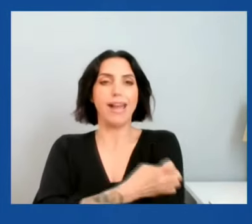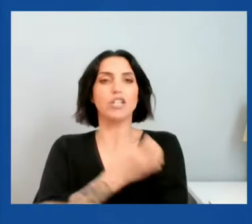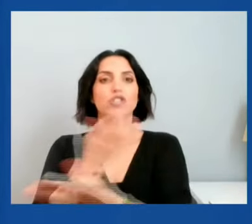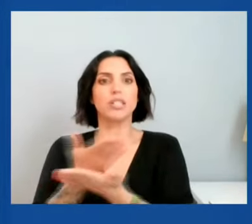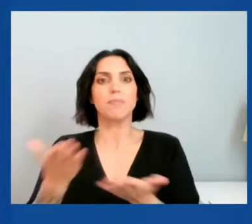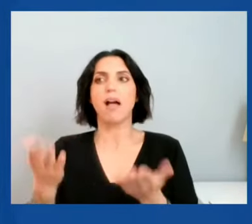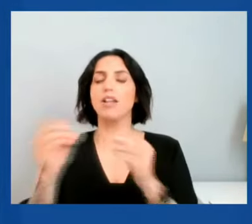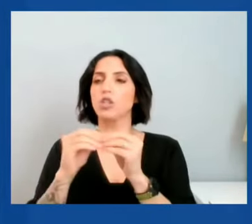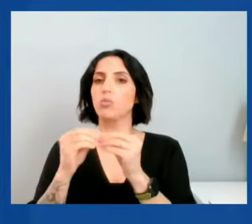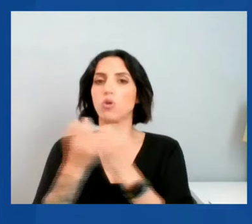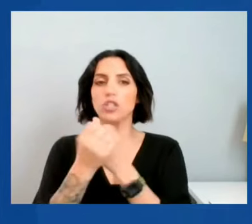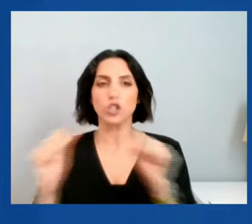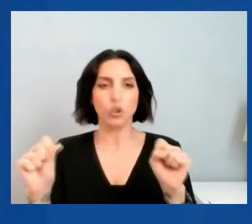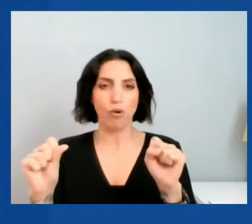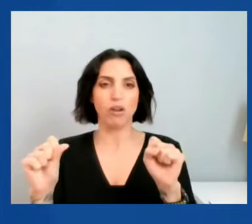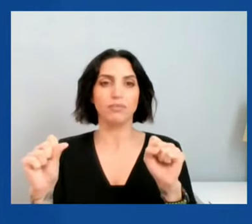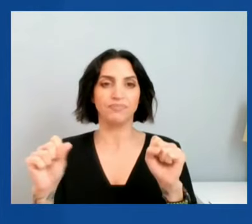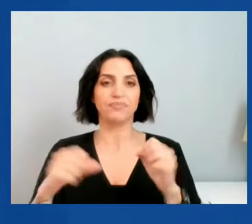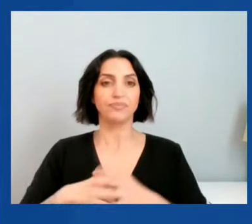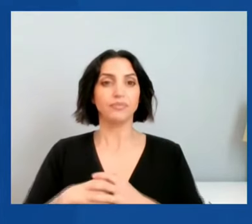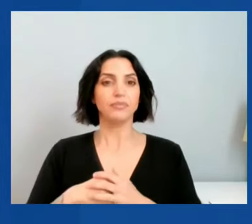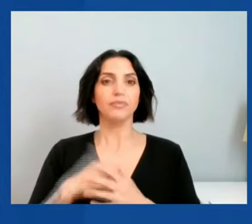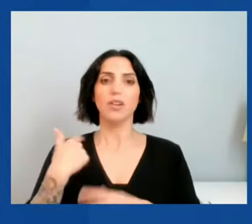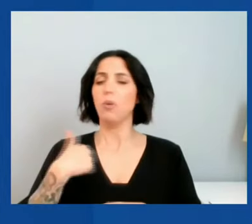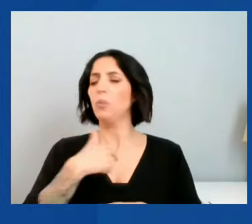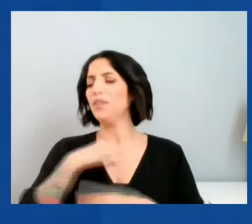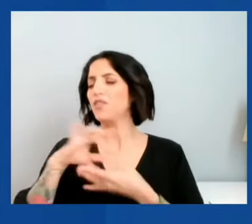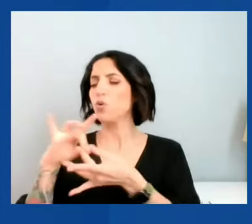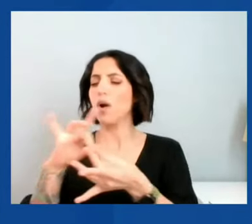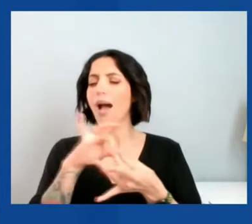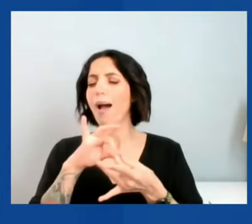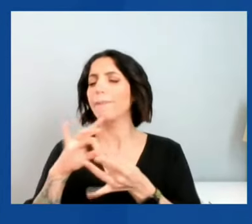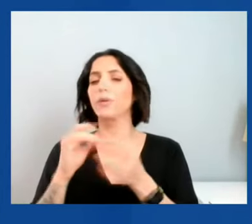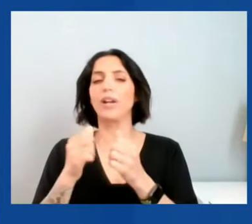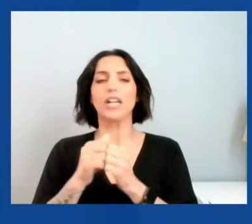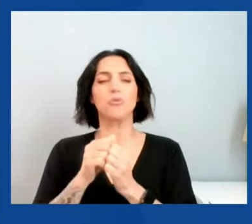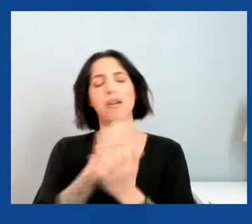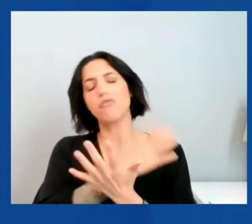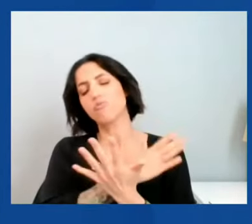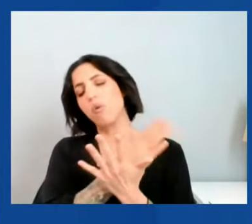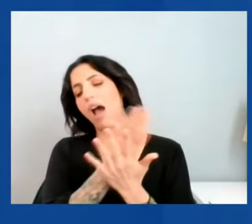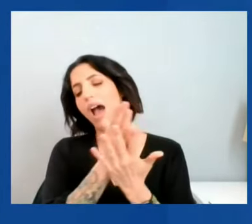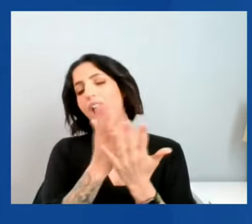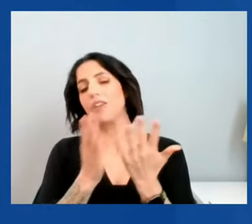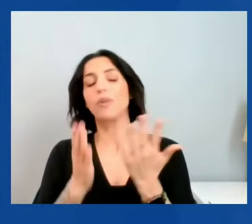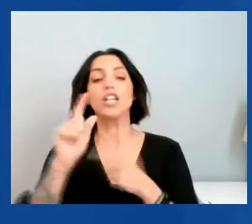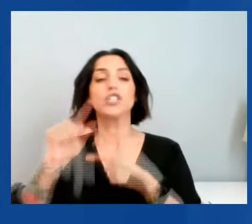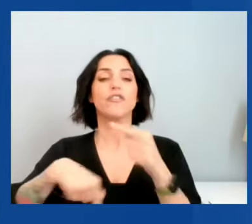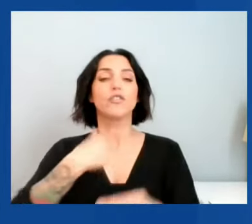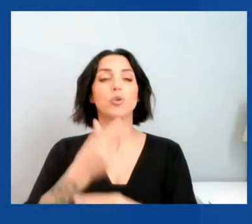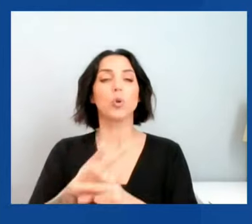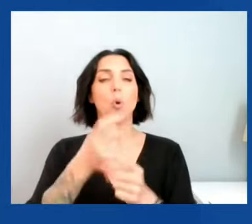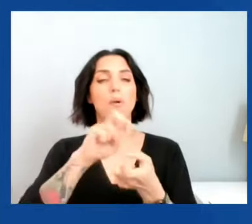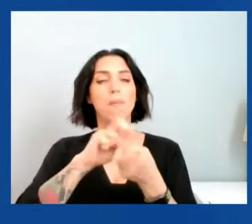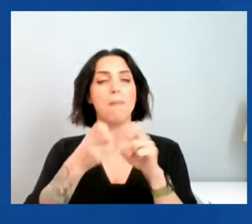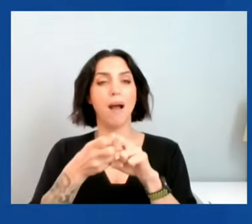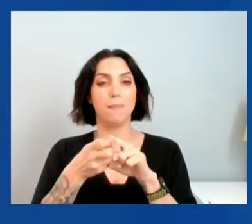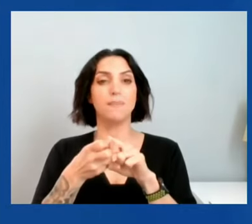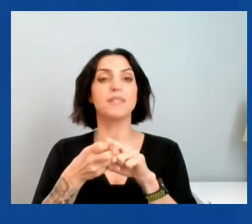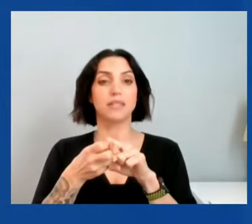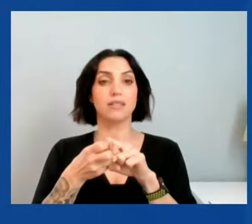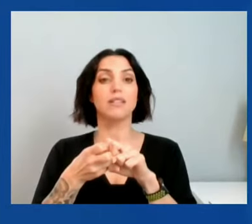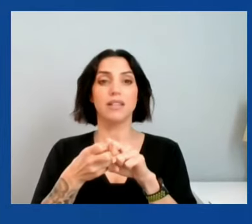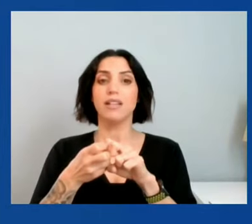Certainly, we've cooperated on a wide range of global issues where we have shared